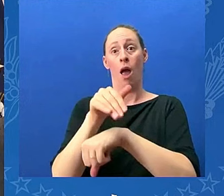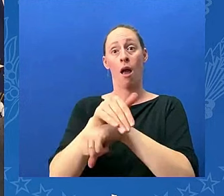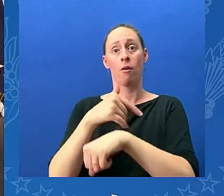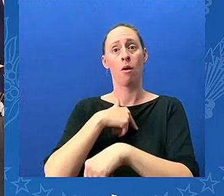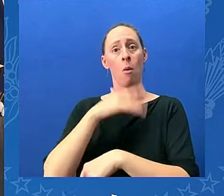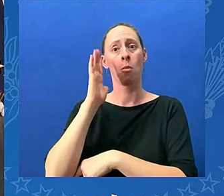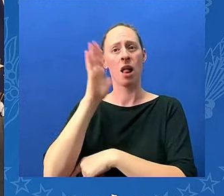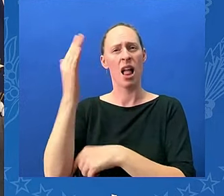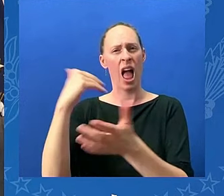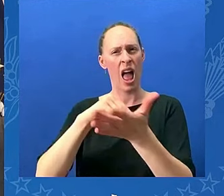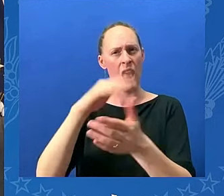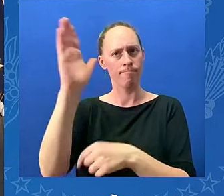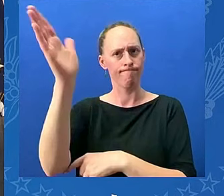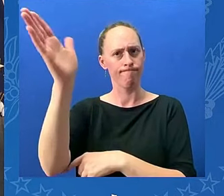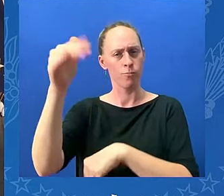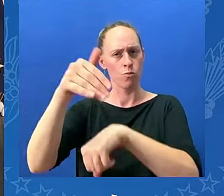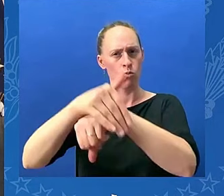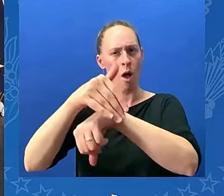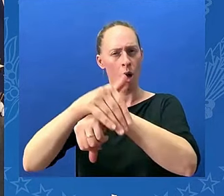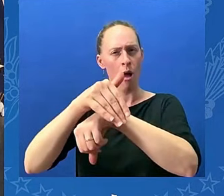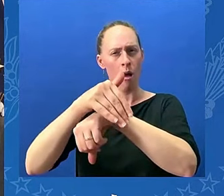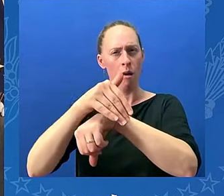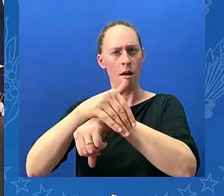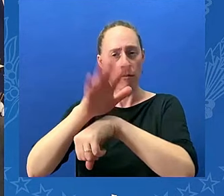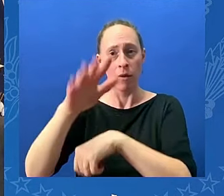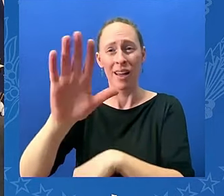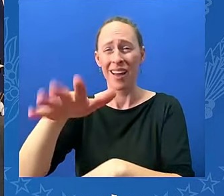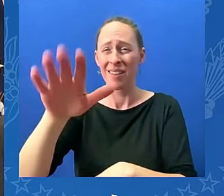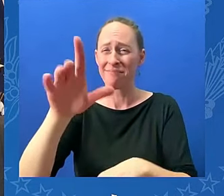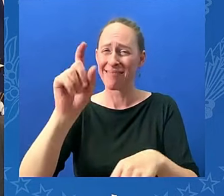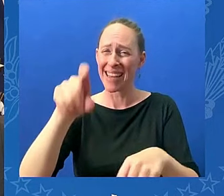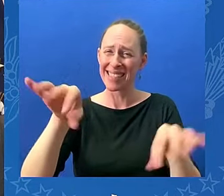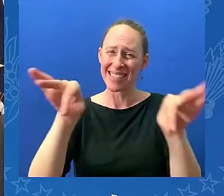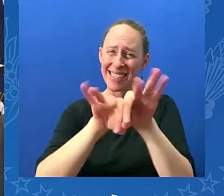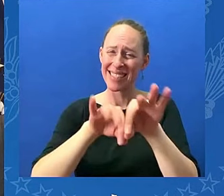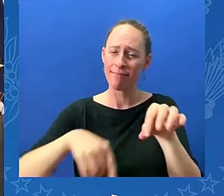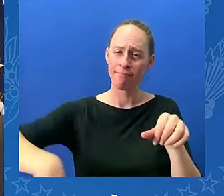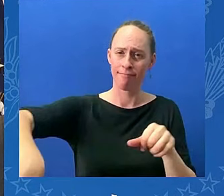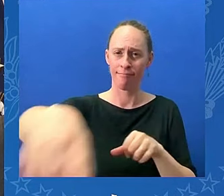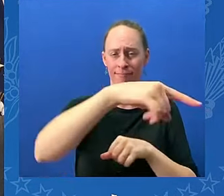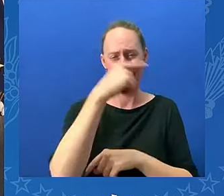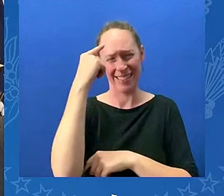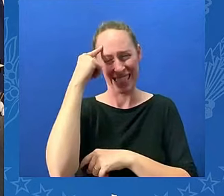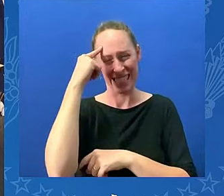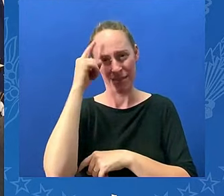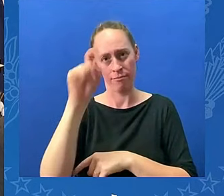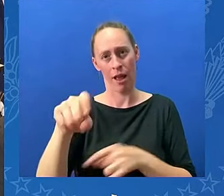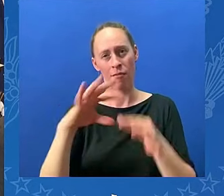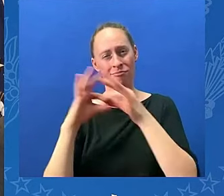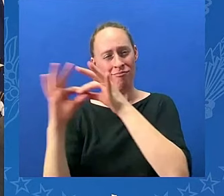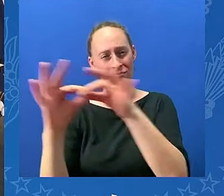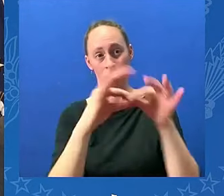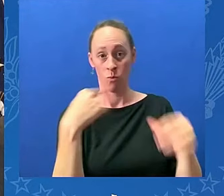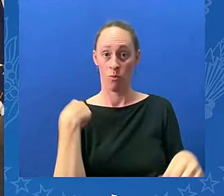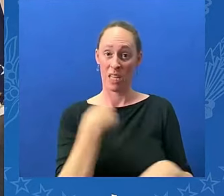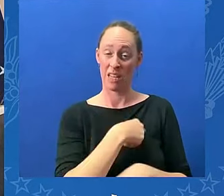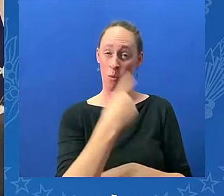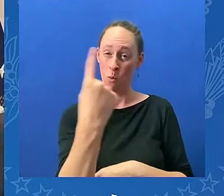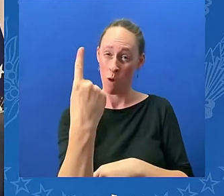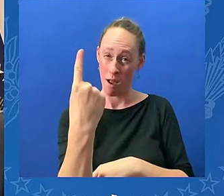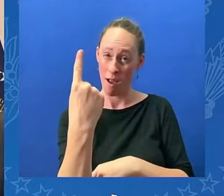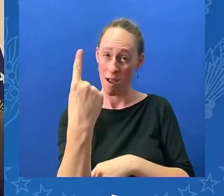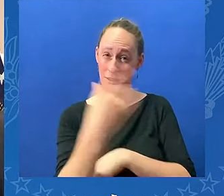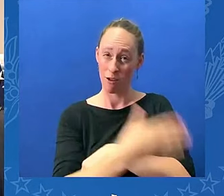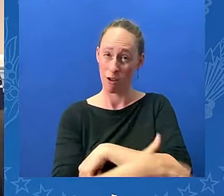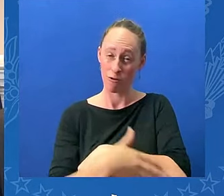we must unite as one nation to demonstrate who we are and so may god bless you all and may god protect our troops